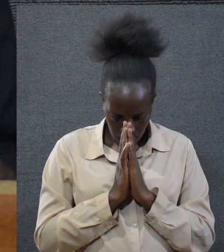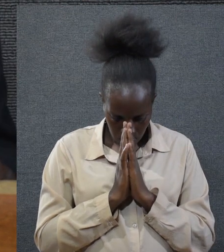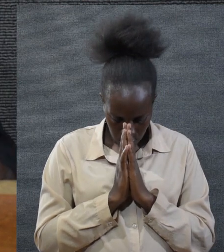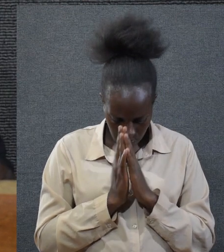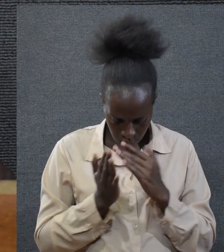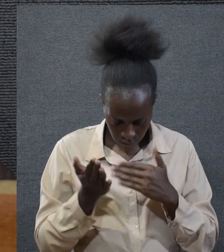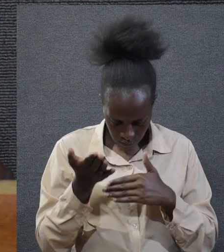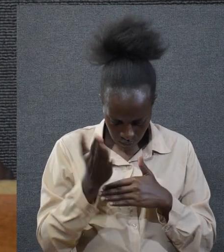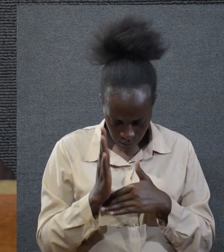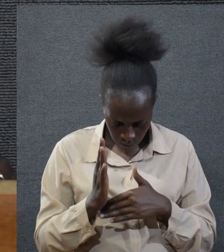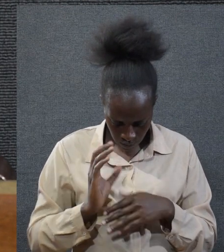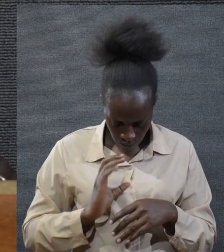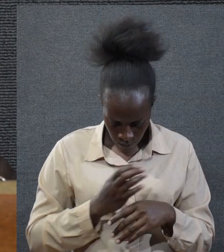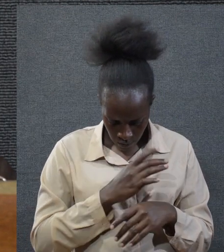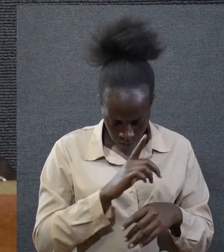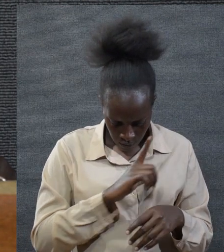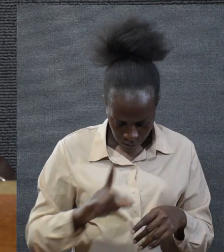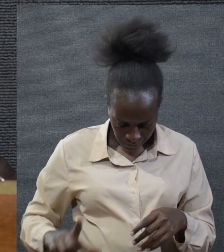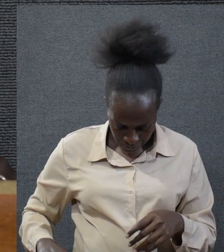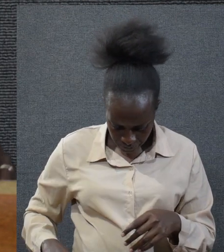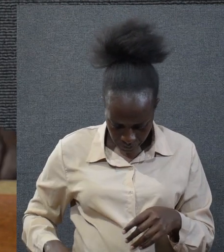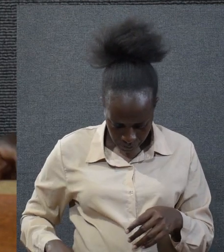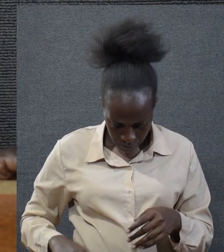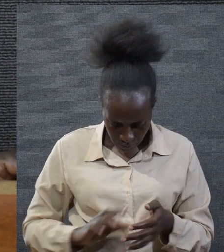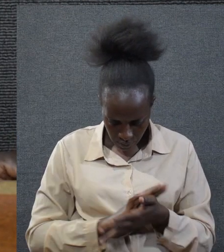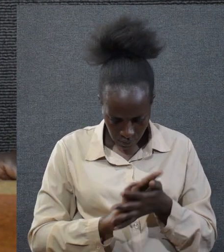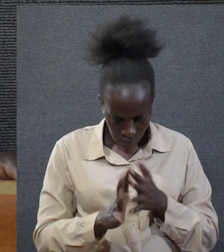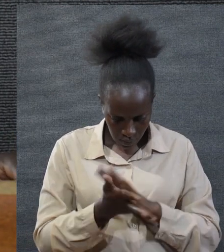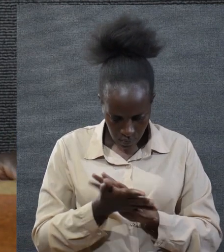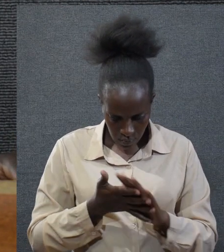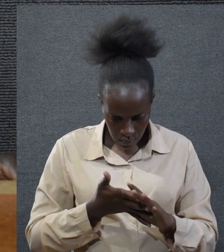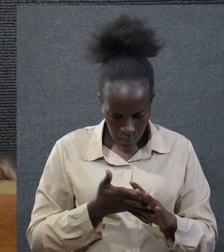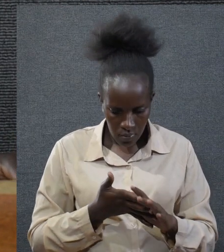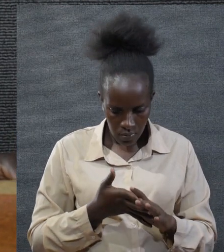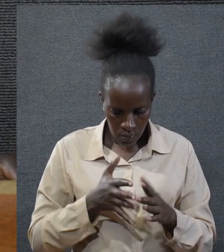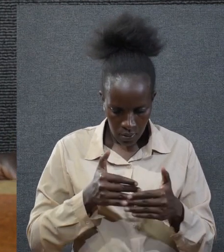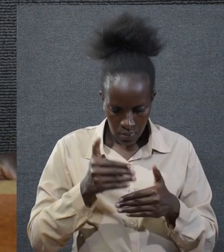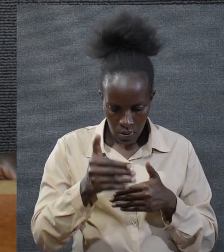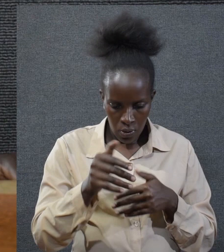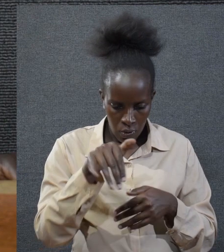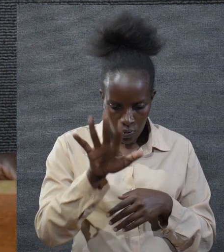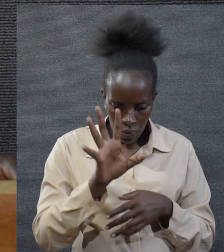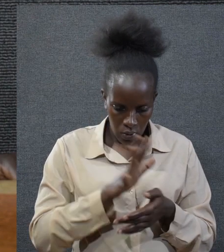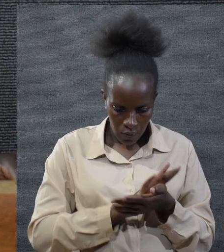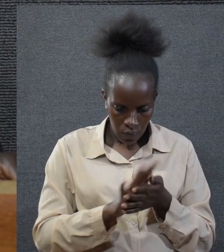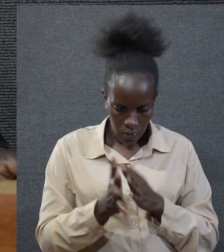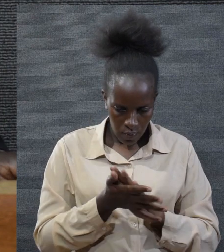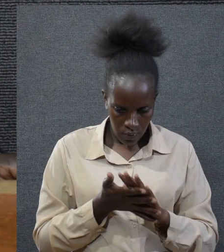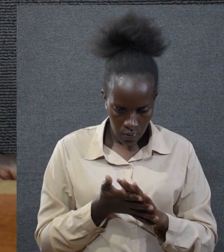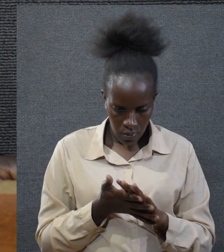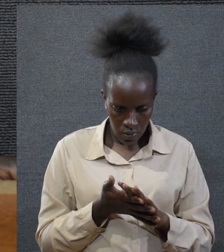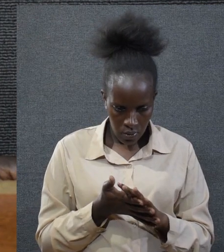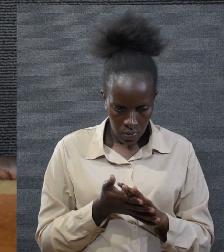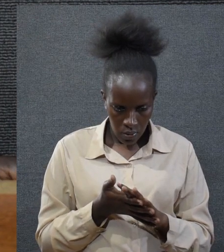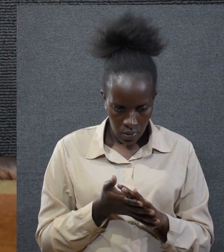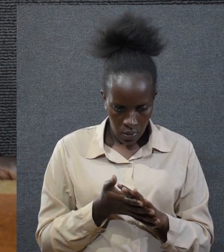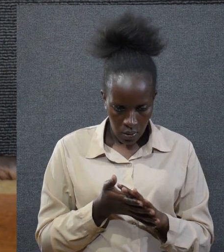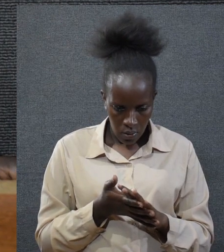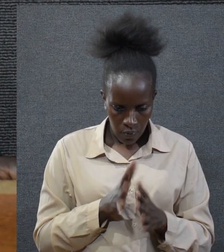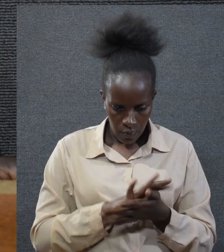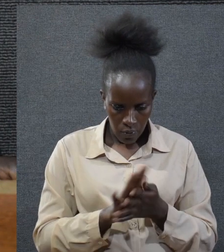us pray God our Lord nothing is beyond your forgiveness